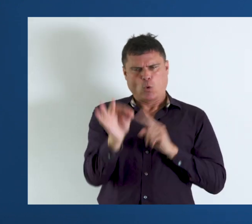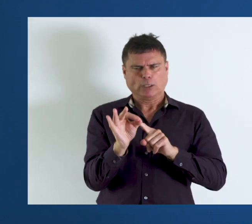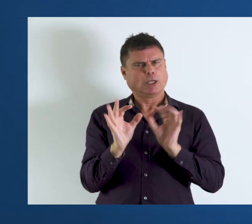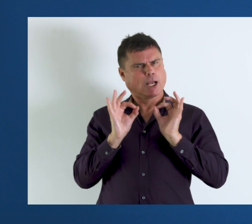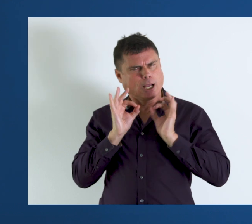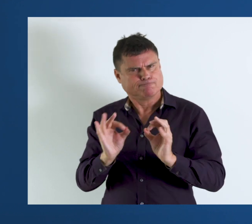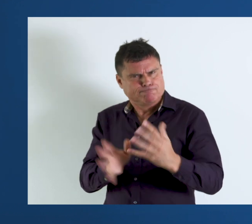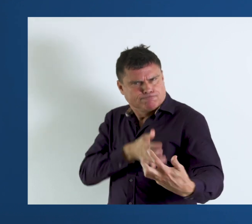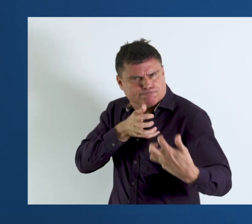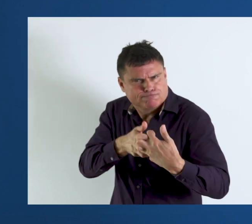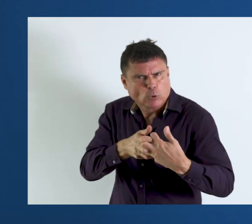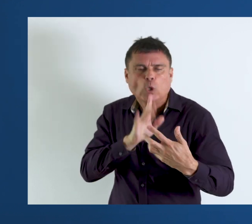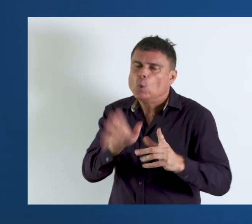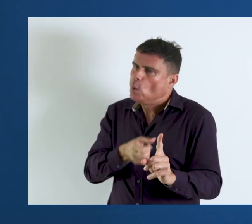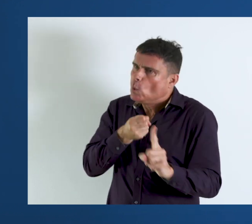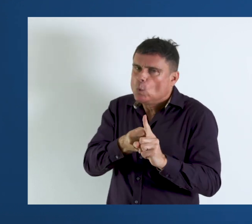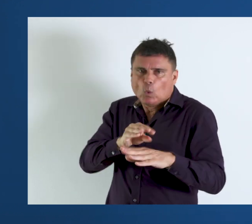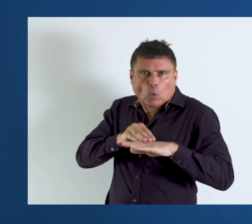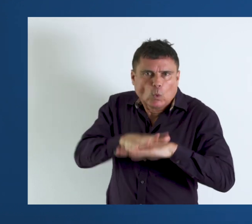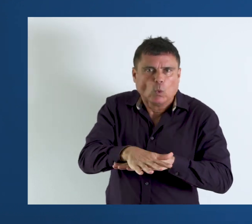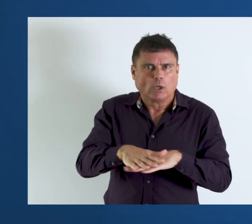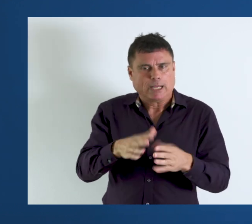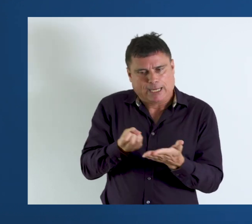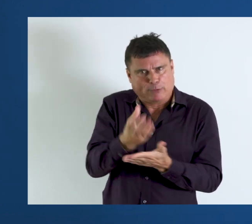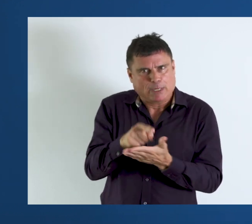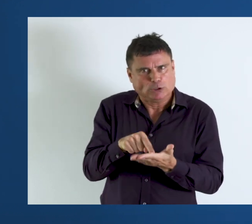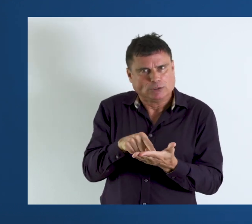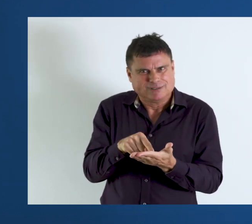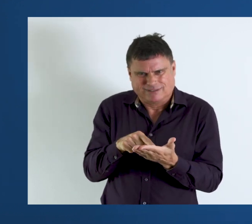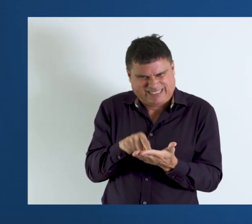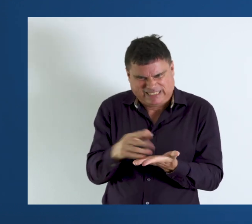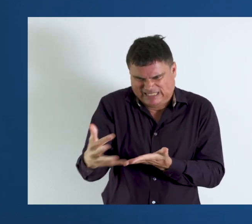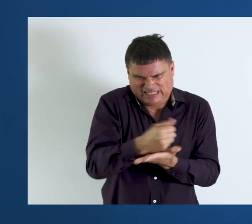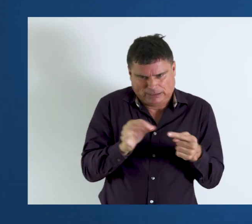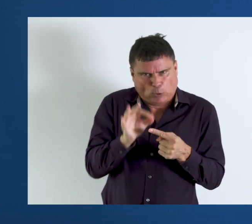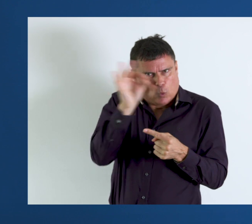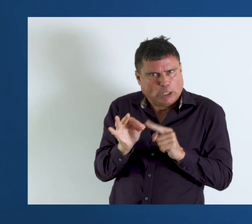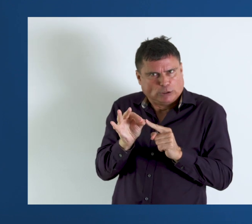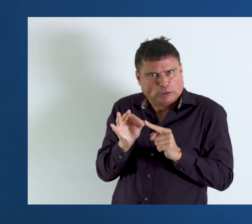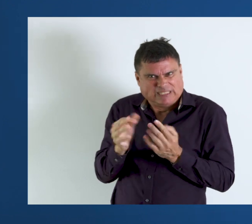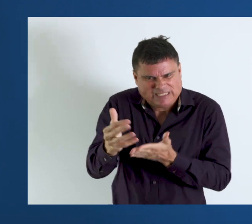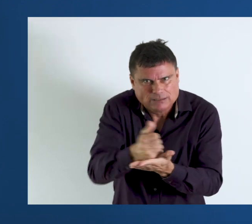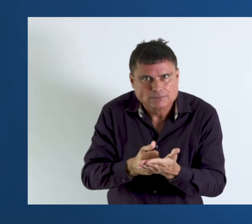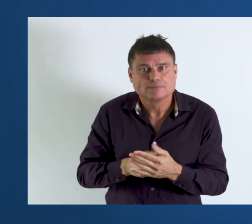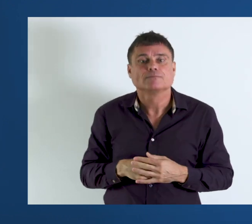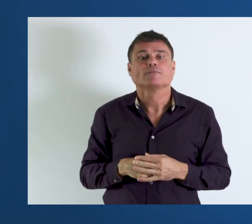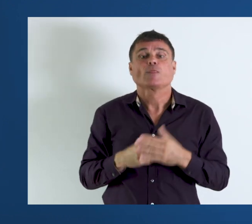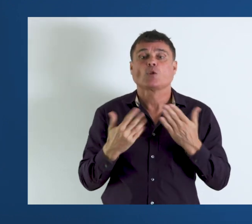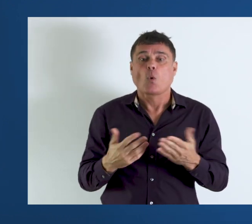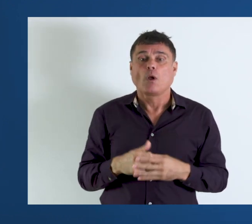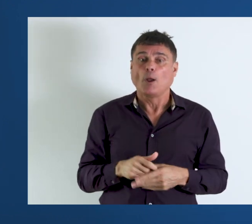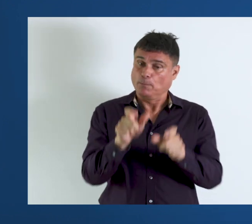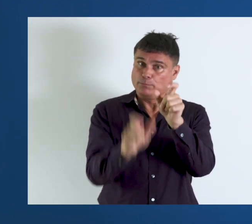question has enormous impact on the results that you can get. The way in which you ask whether or